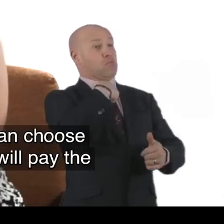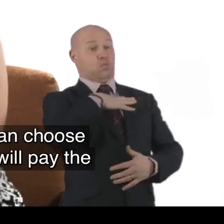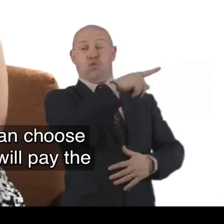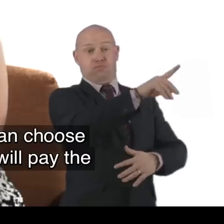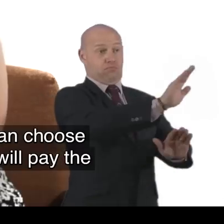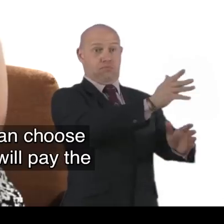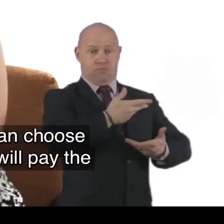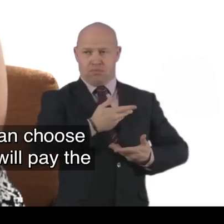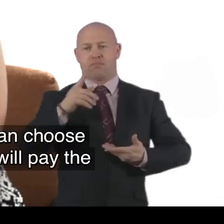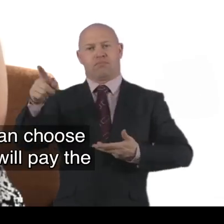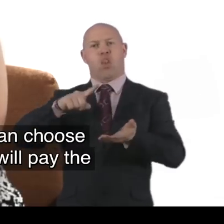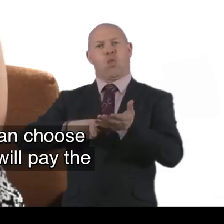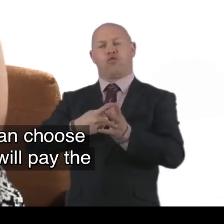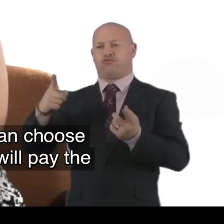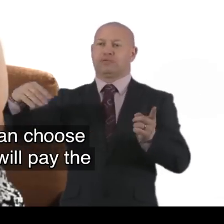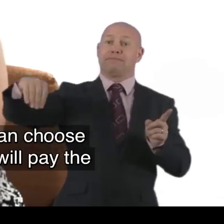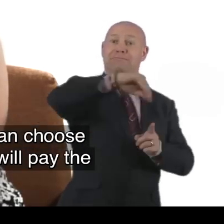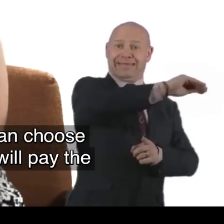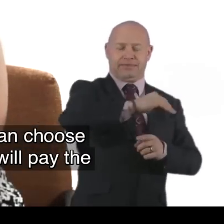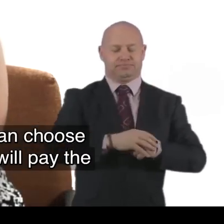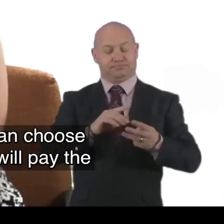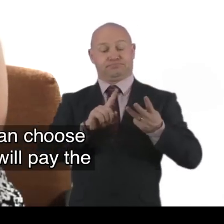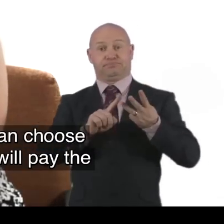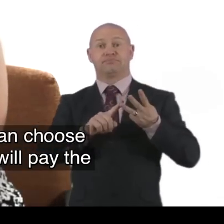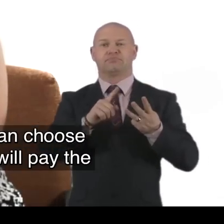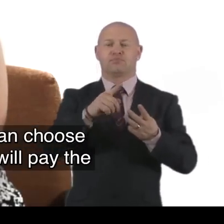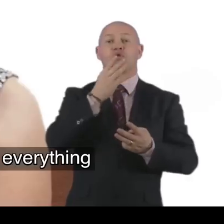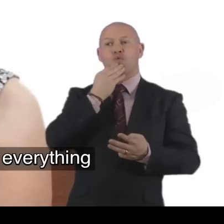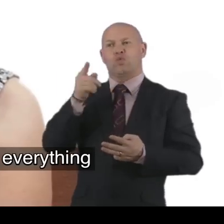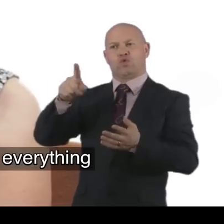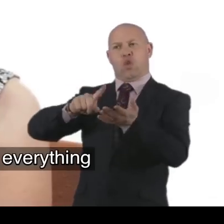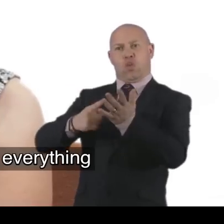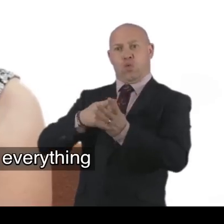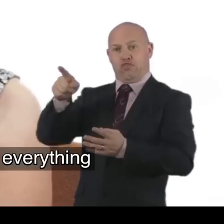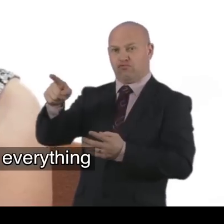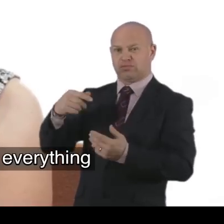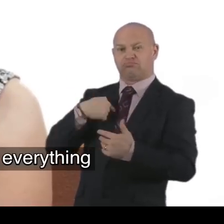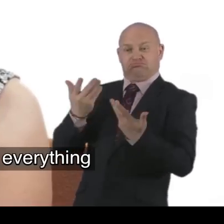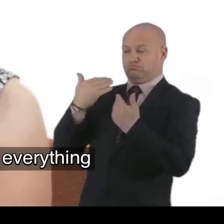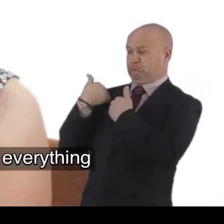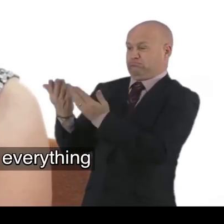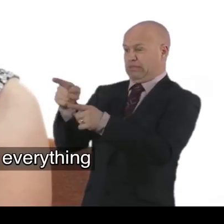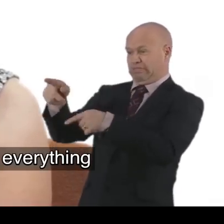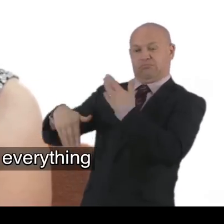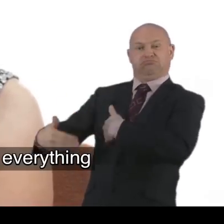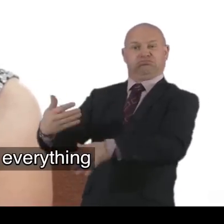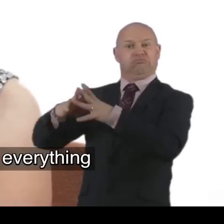service fund is you can choose the provider that you wish. But the local authority will pay that provider for you. Option three is using the local